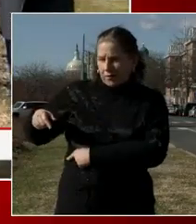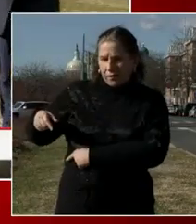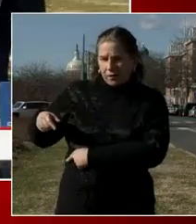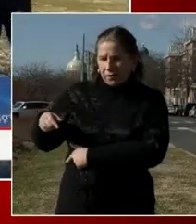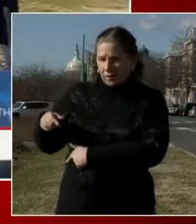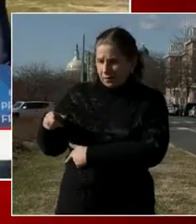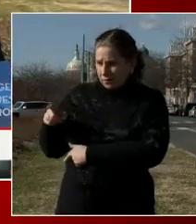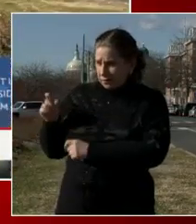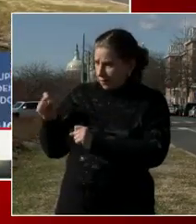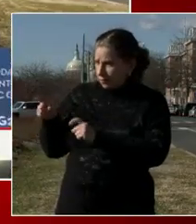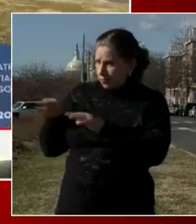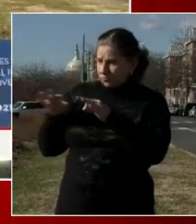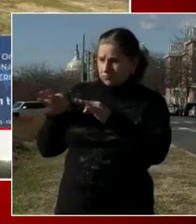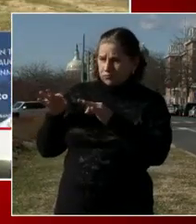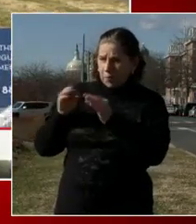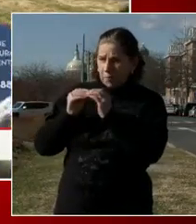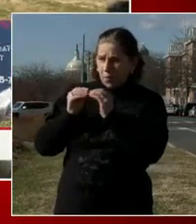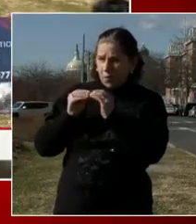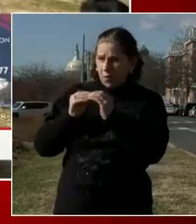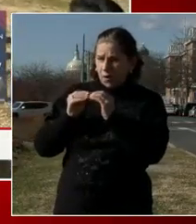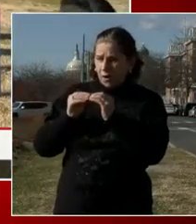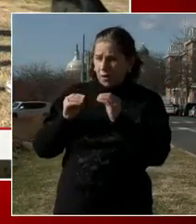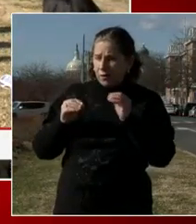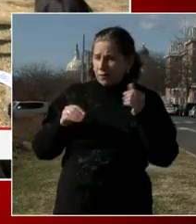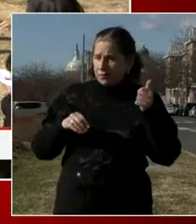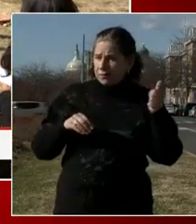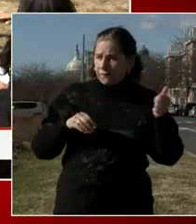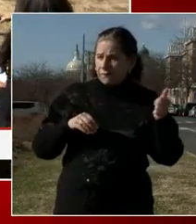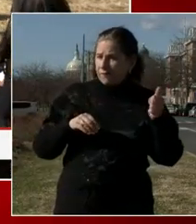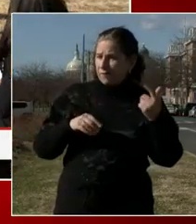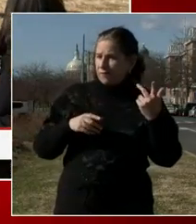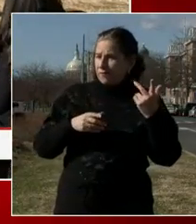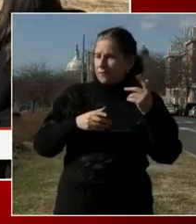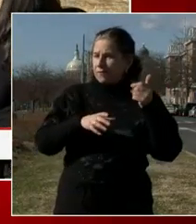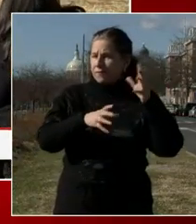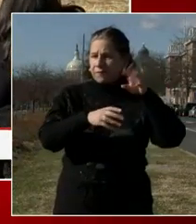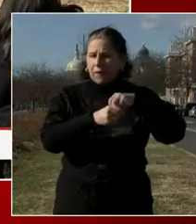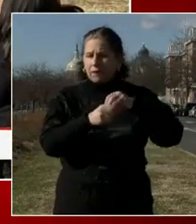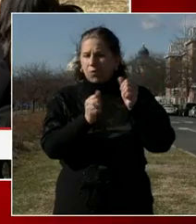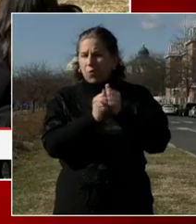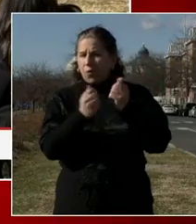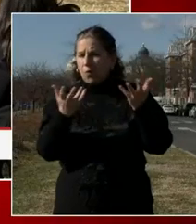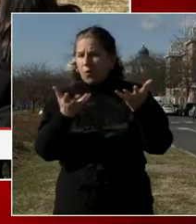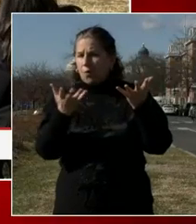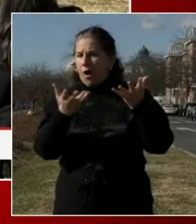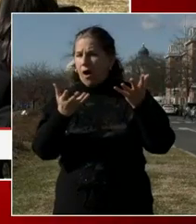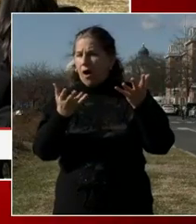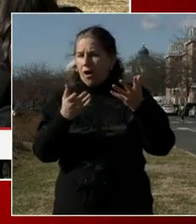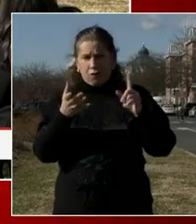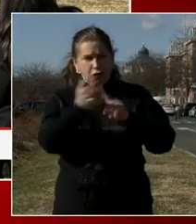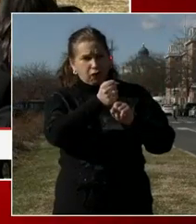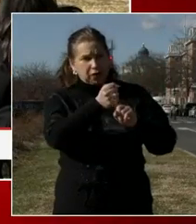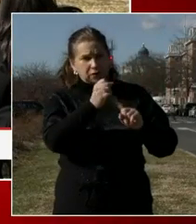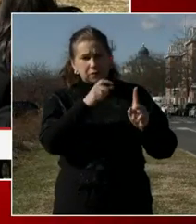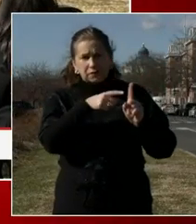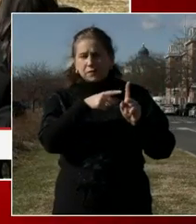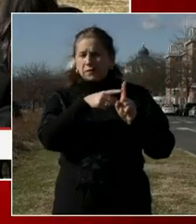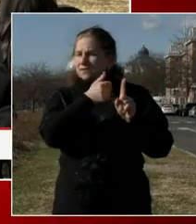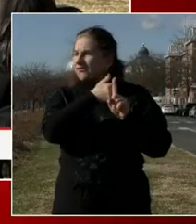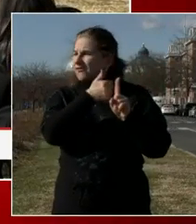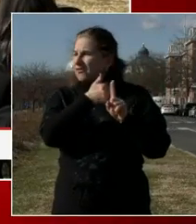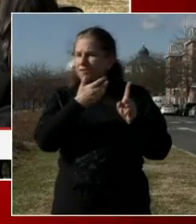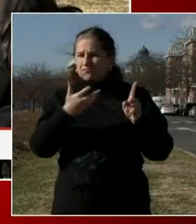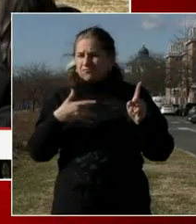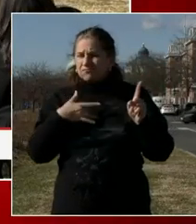make those arrests, but can you talk about the perimeter, the security perimeter, where you're seeing these arrests being made and is this